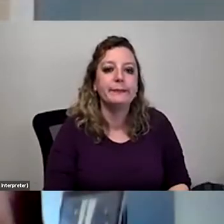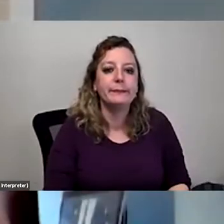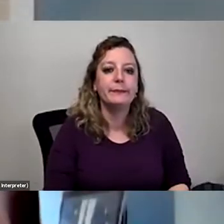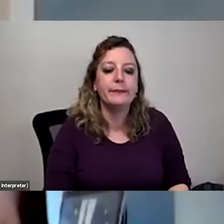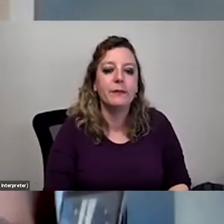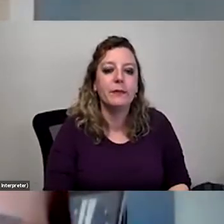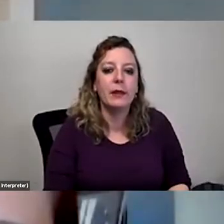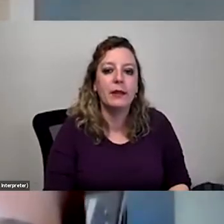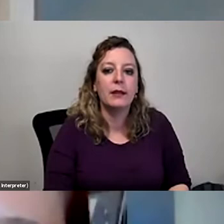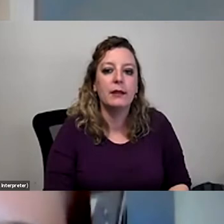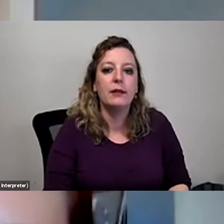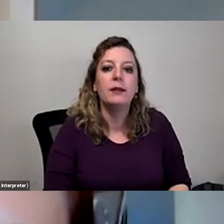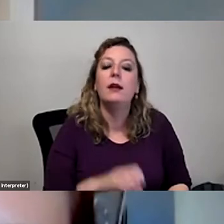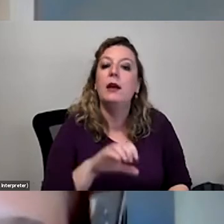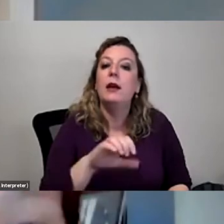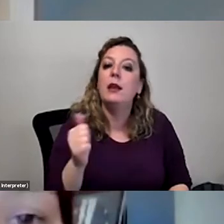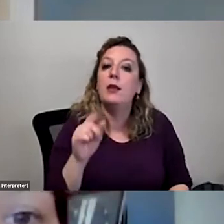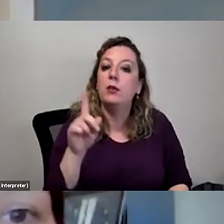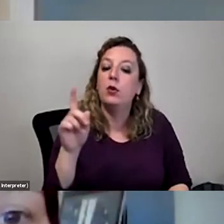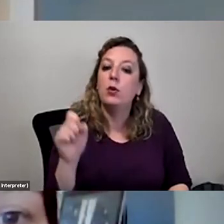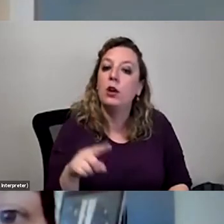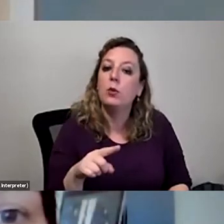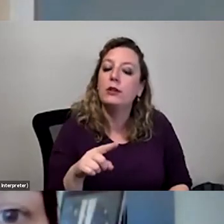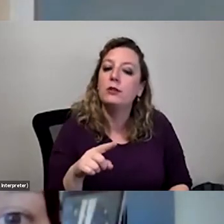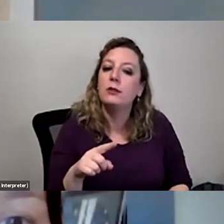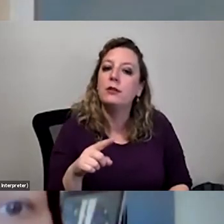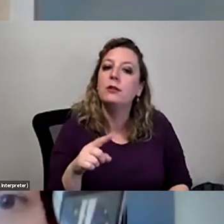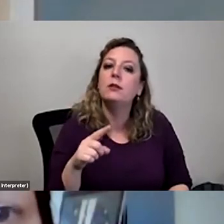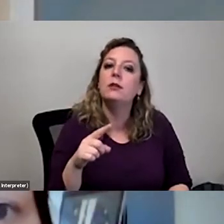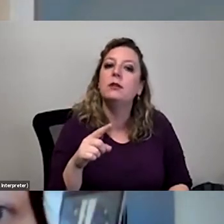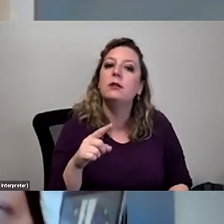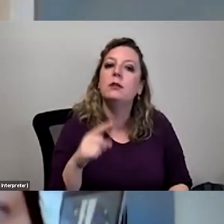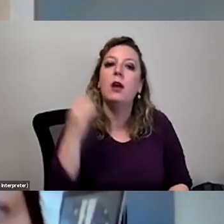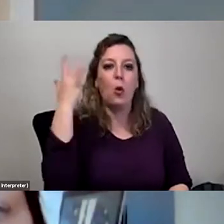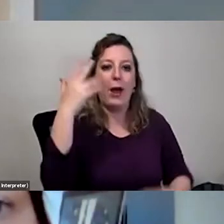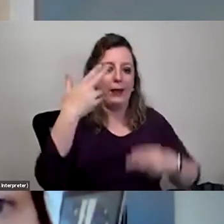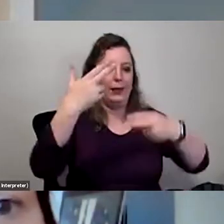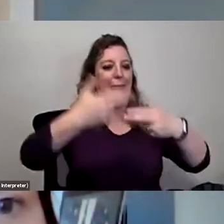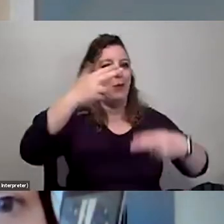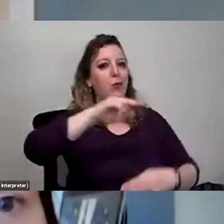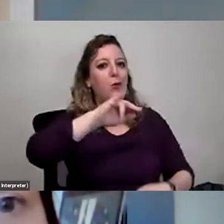We had another Joshua tree question. Why is it called a Joshua tree?